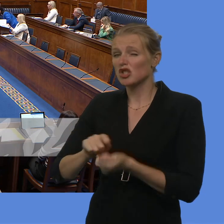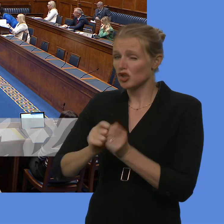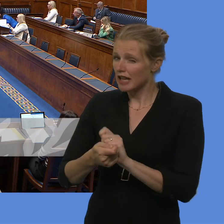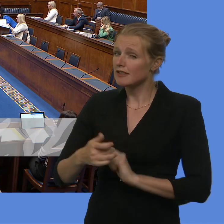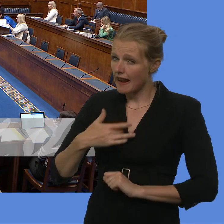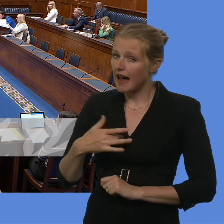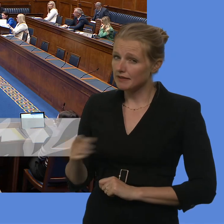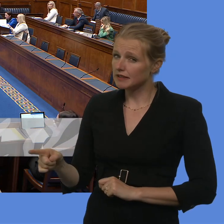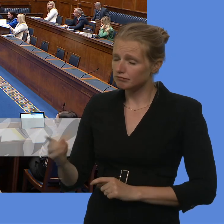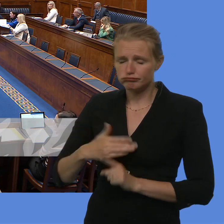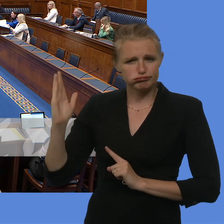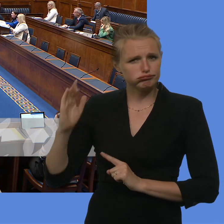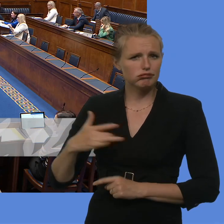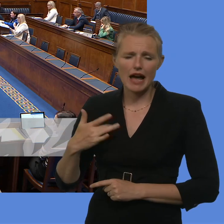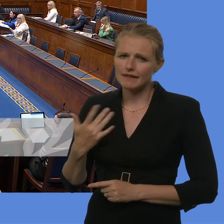Andrew McMurray.